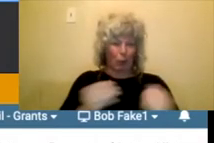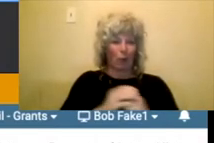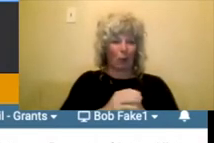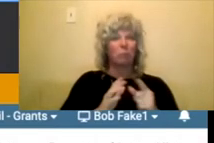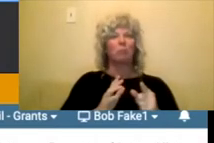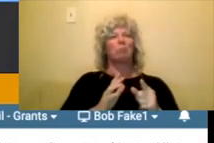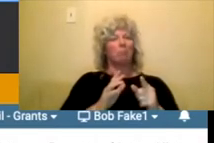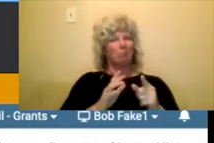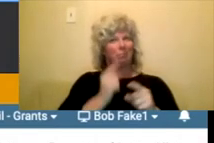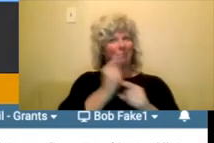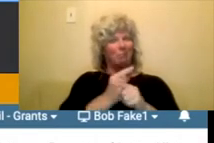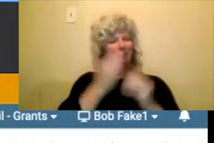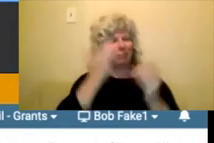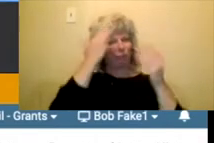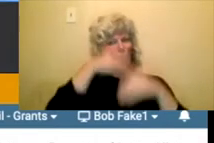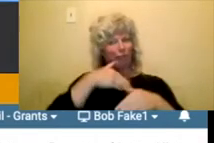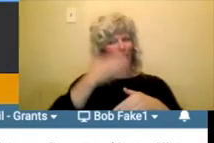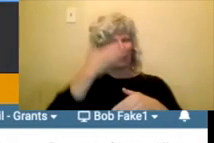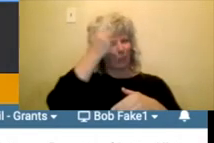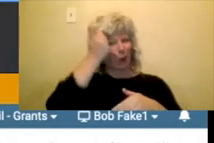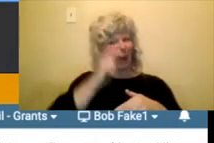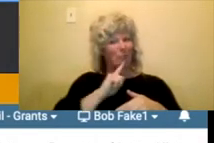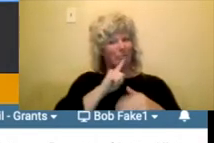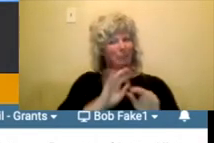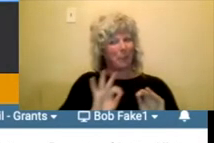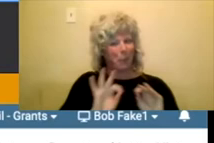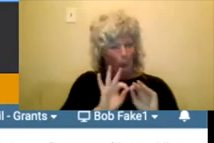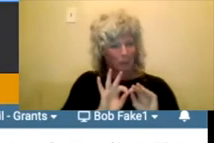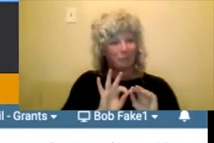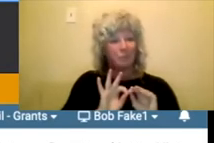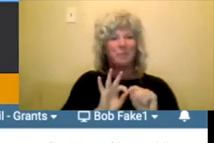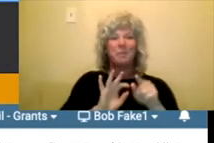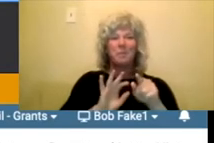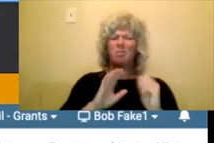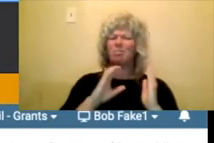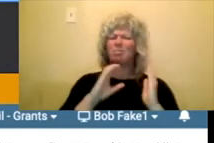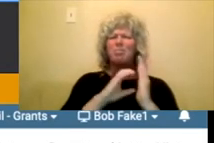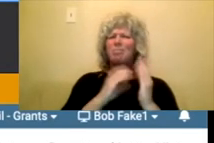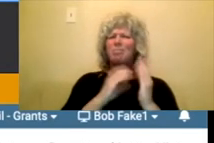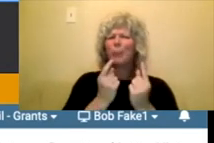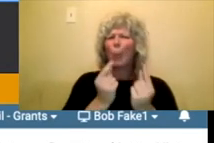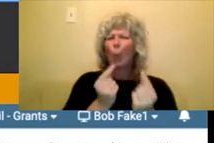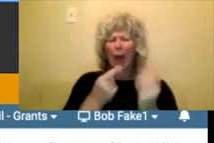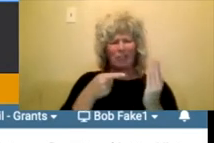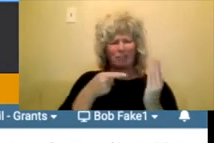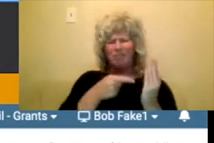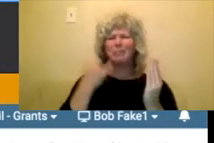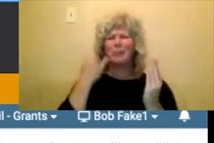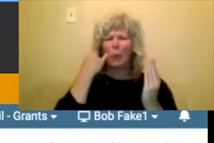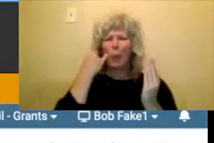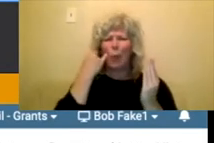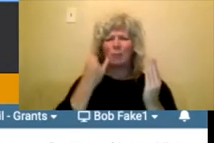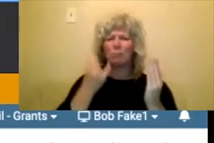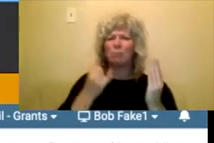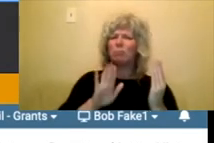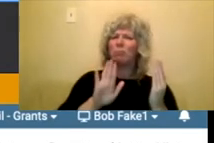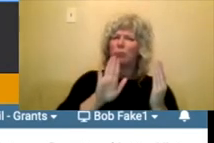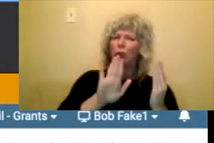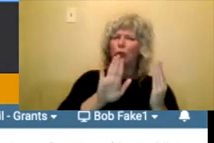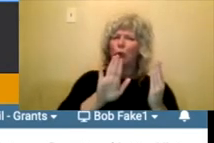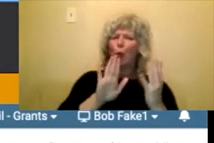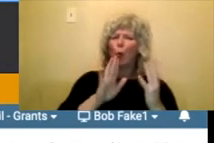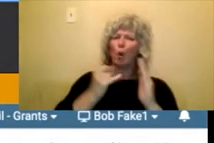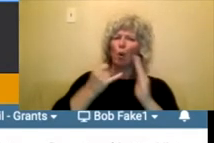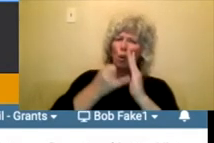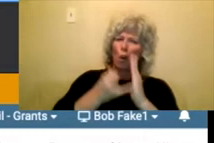tab. And this is where you share with us, um, you know, uh, what you've done in the past as an artist or if you have